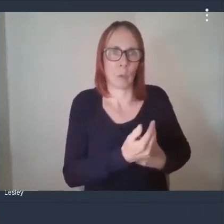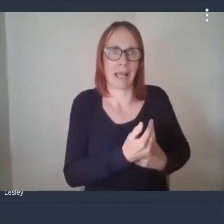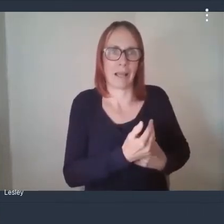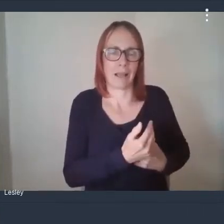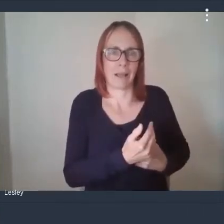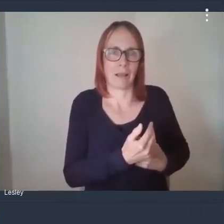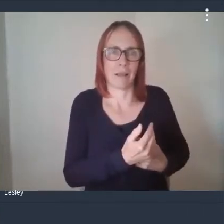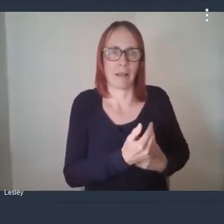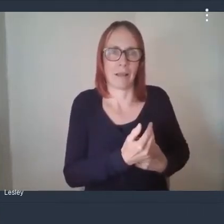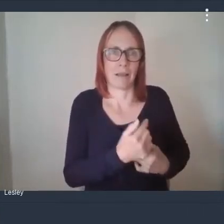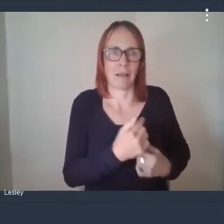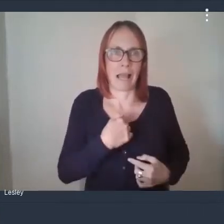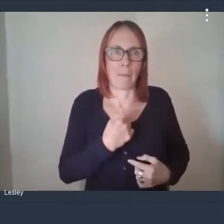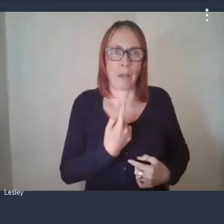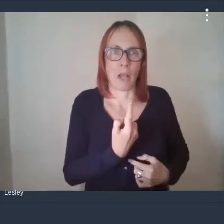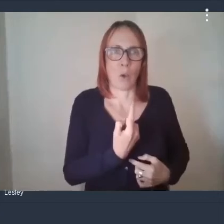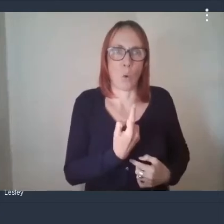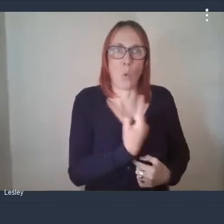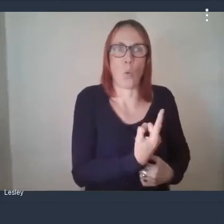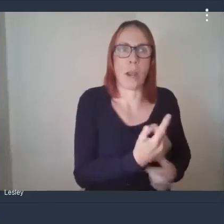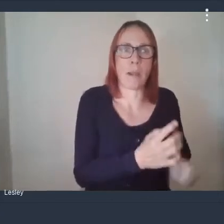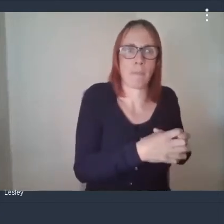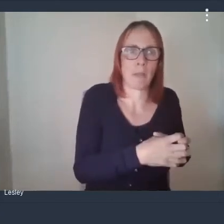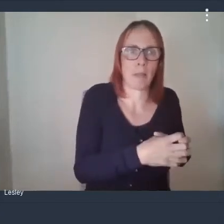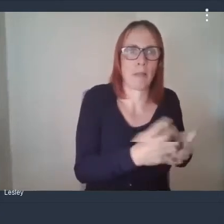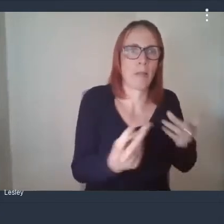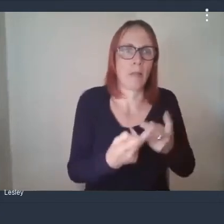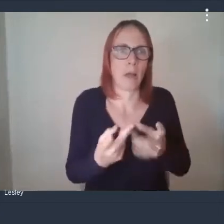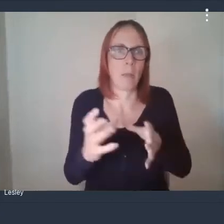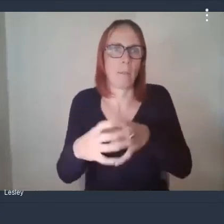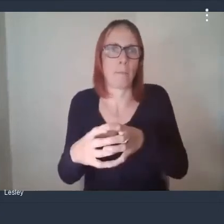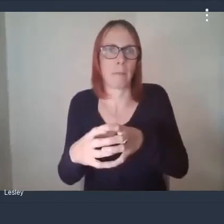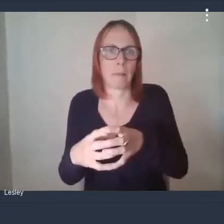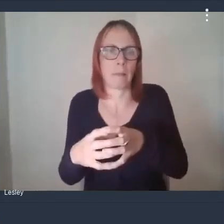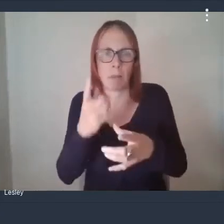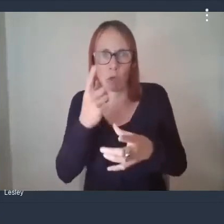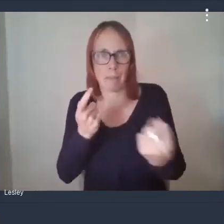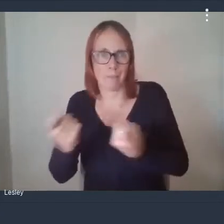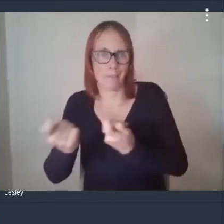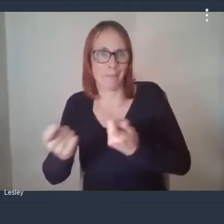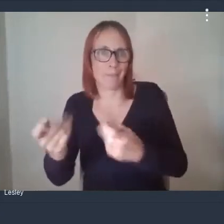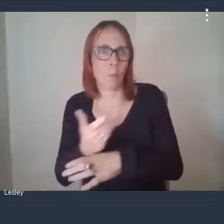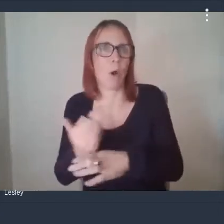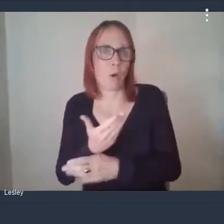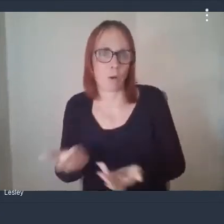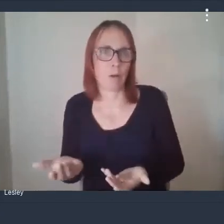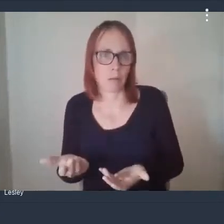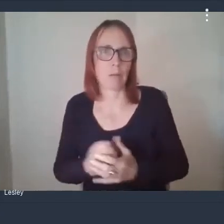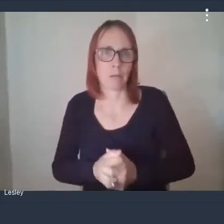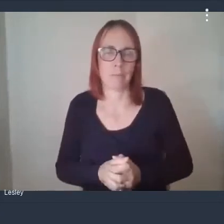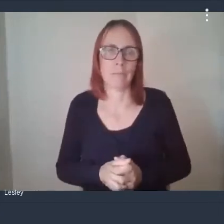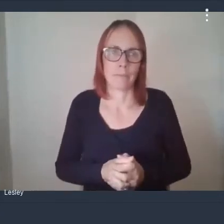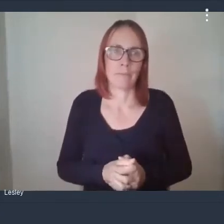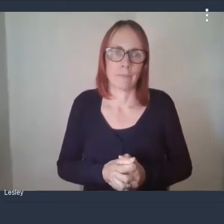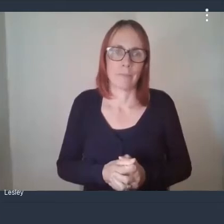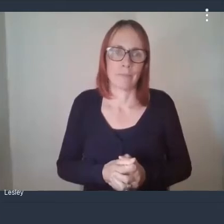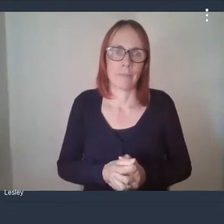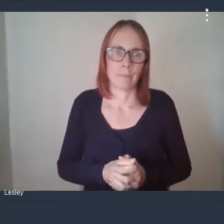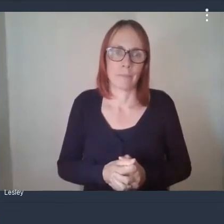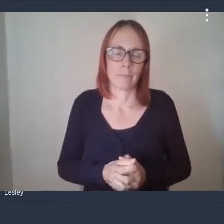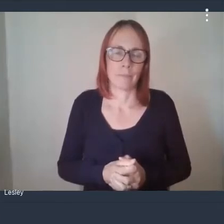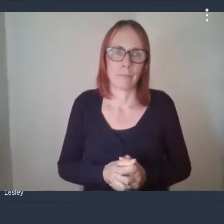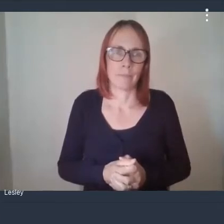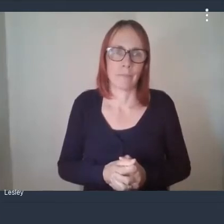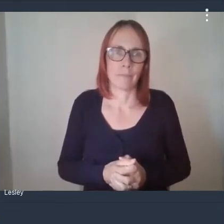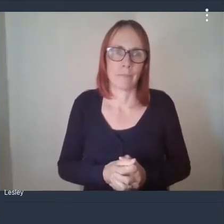bubble um and then the other bubble are then stepping in and making sure that everything is covered we'll see staff i and